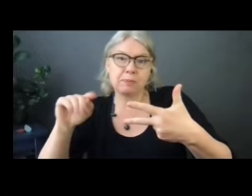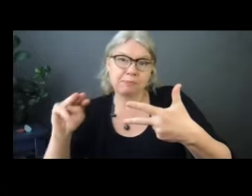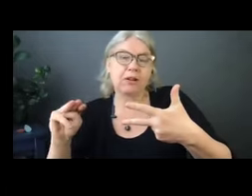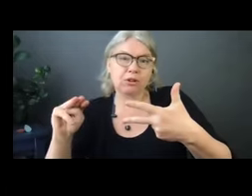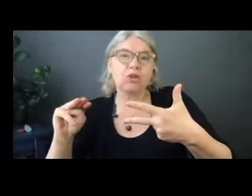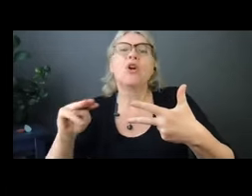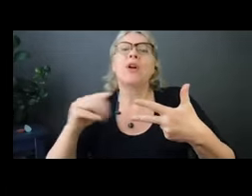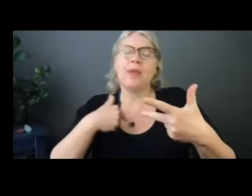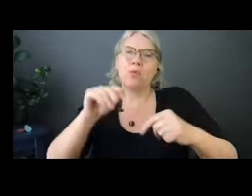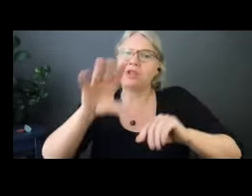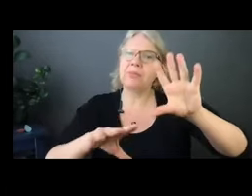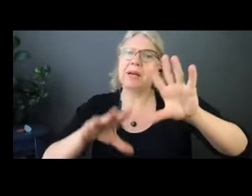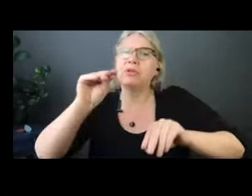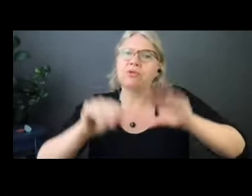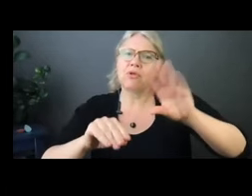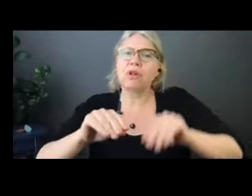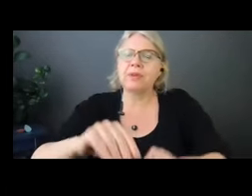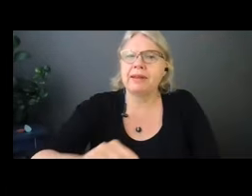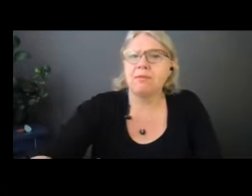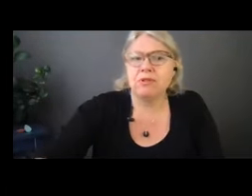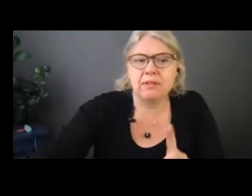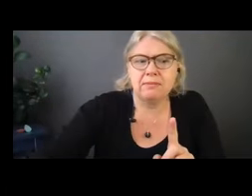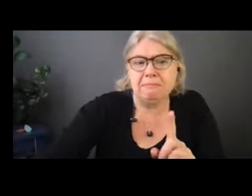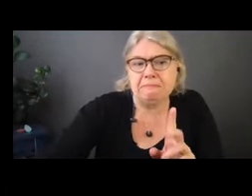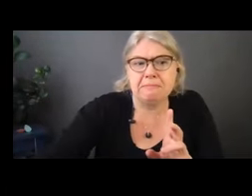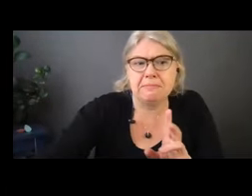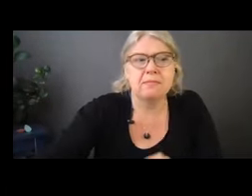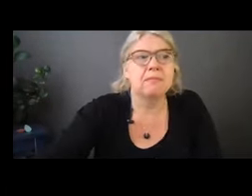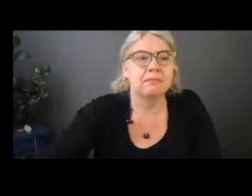the speaker, then we should be able to control it with the cameras.